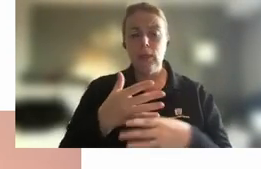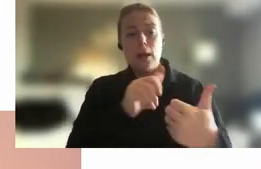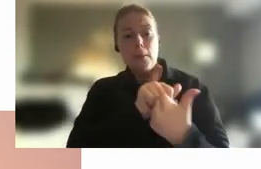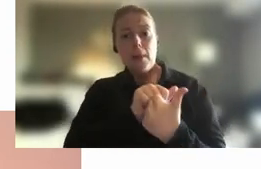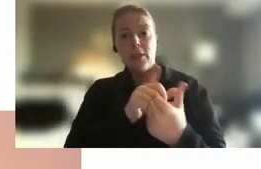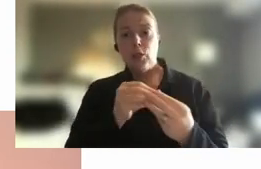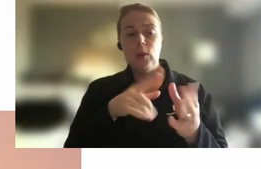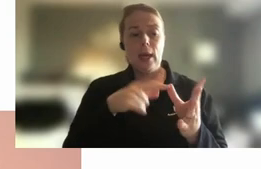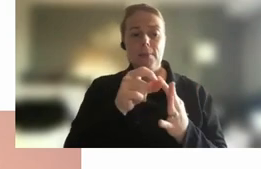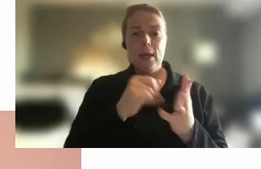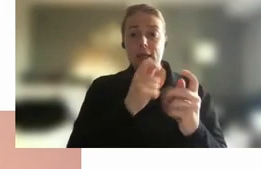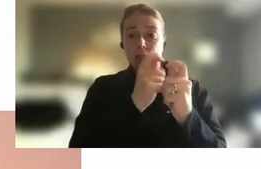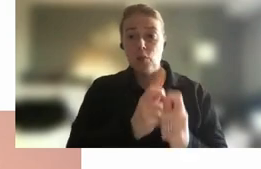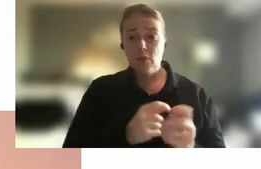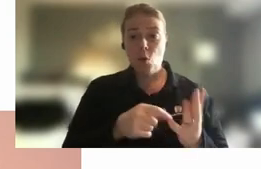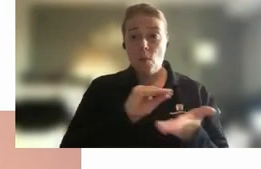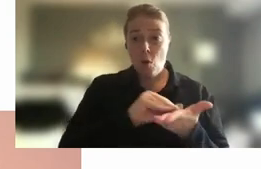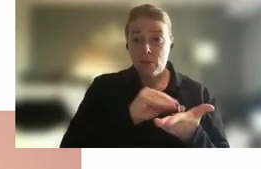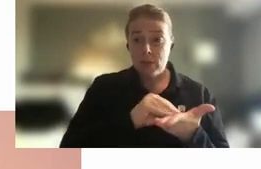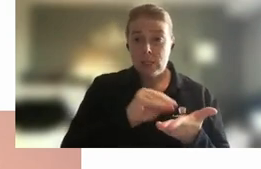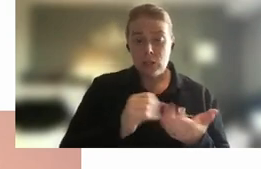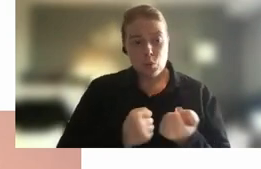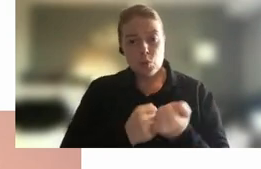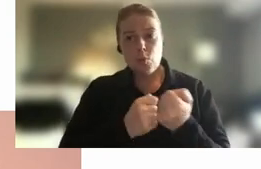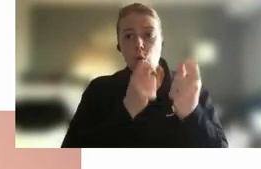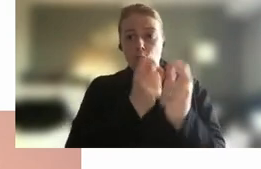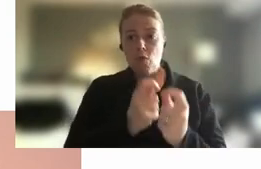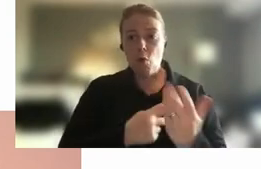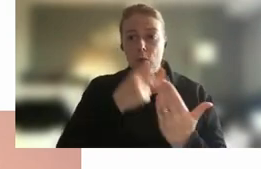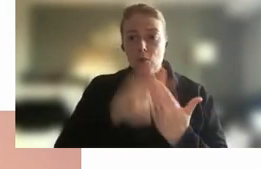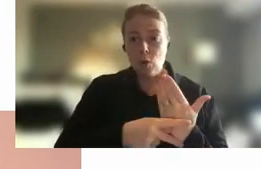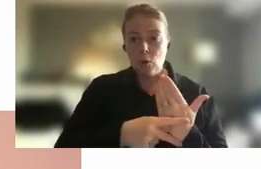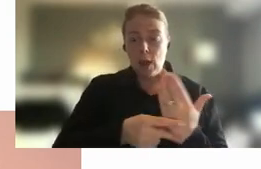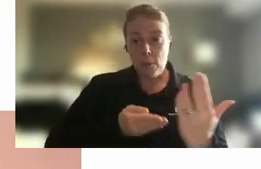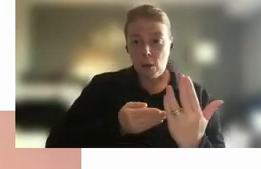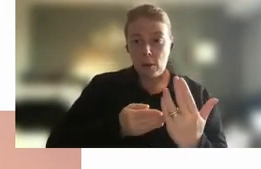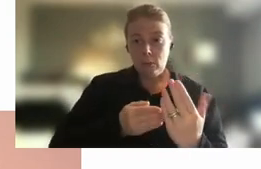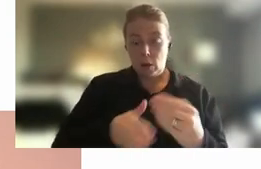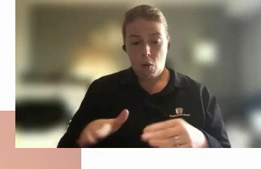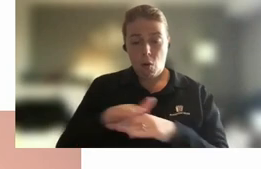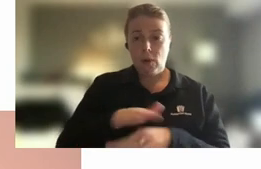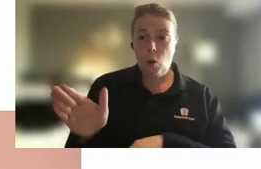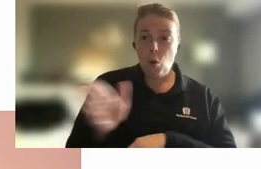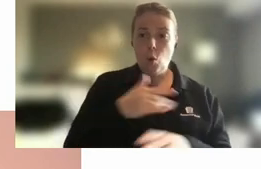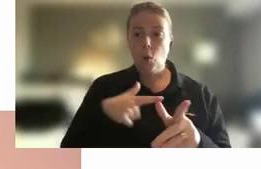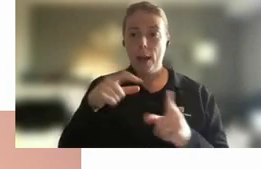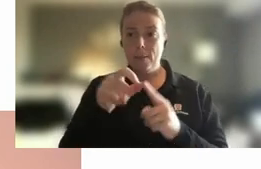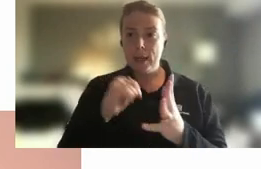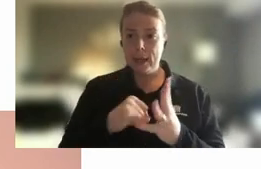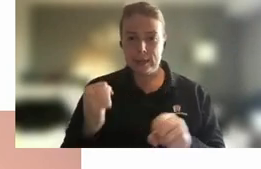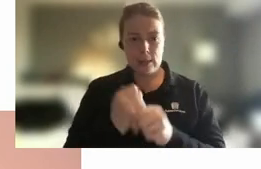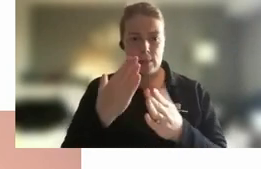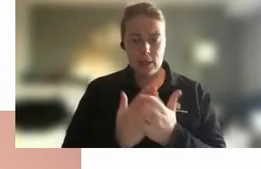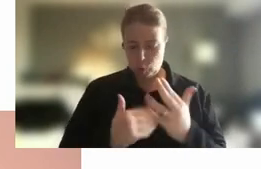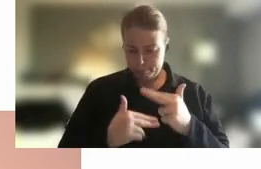office in PM&C to support a reform program all the way across the APS to make sure that we can build